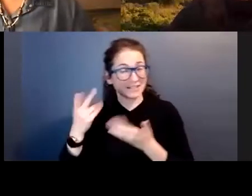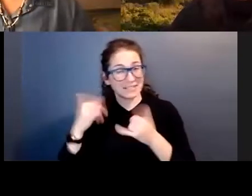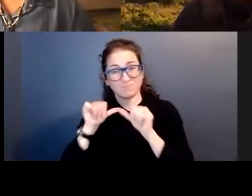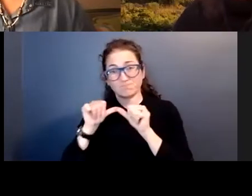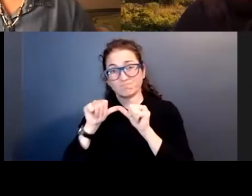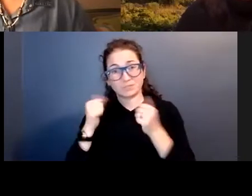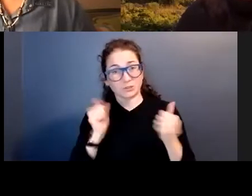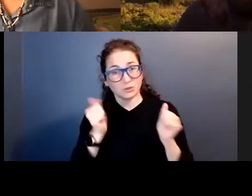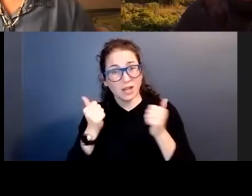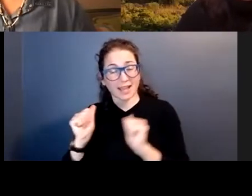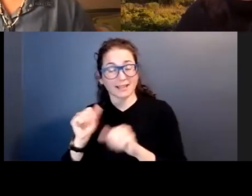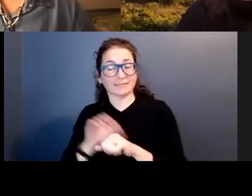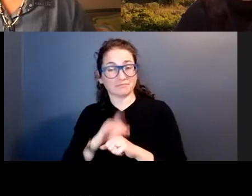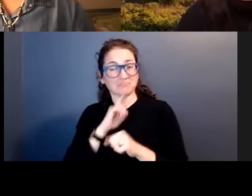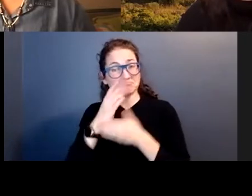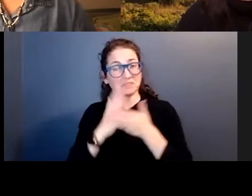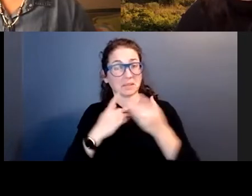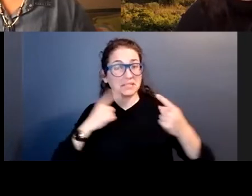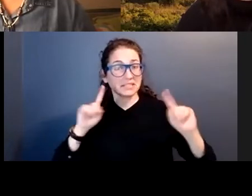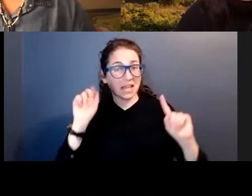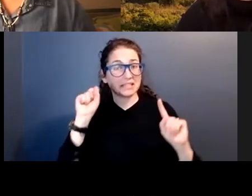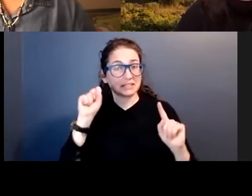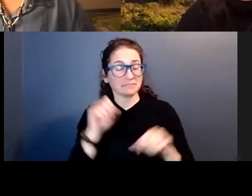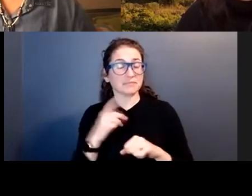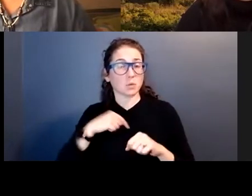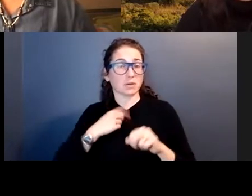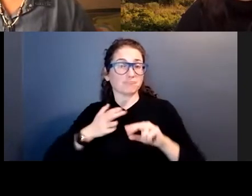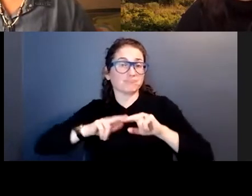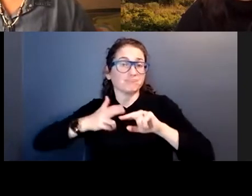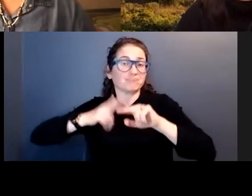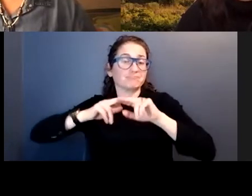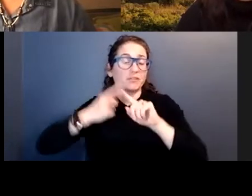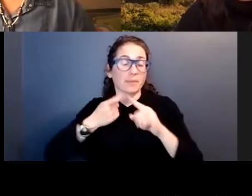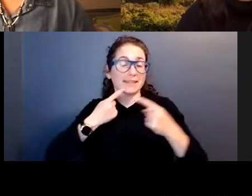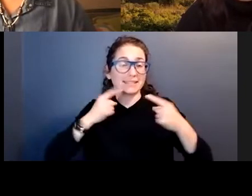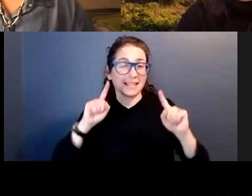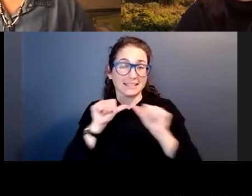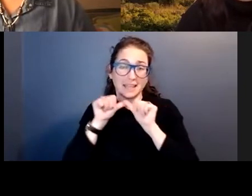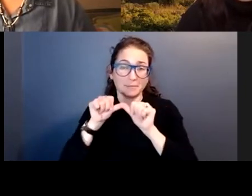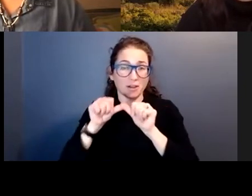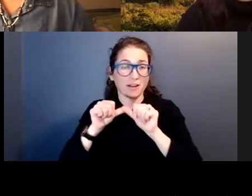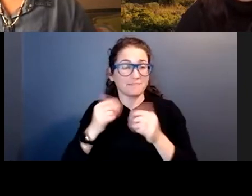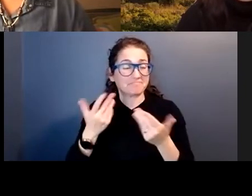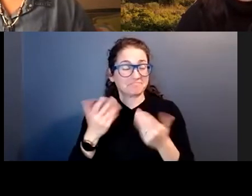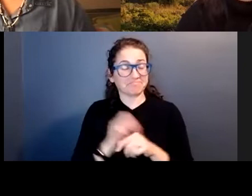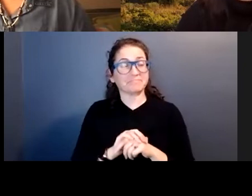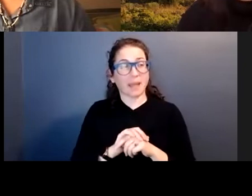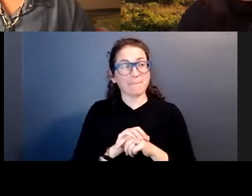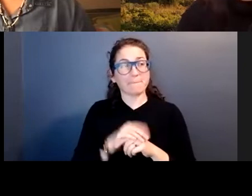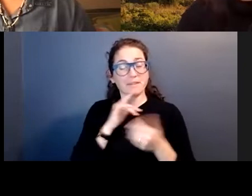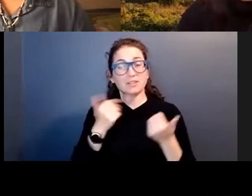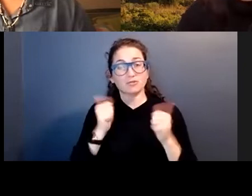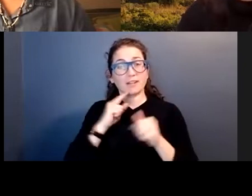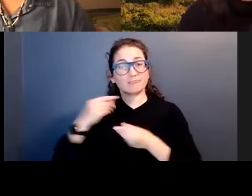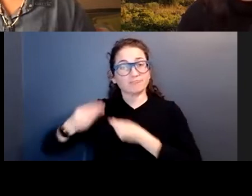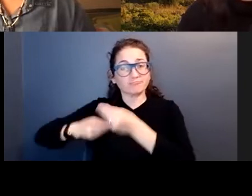and actually had some success and built on that success and kept on, you know, and then tried to pass on